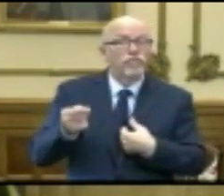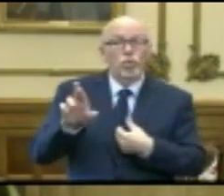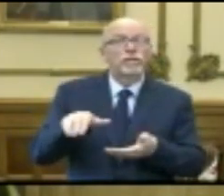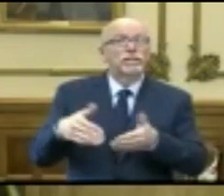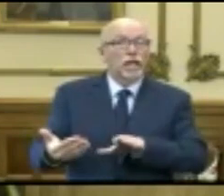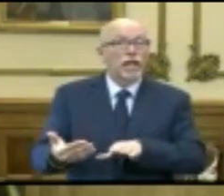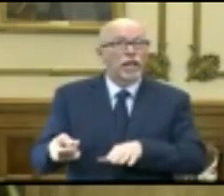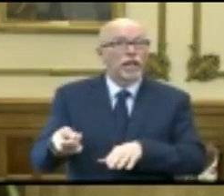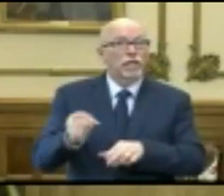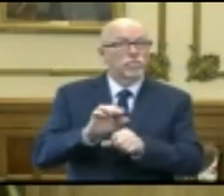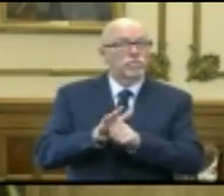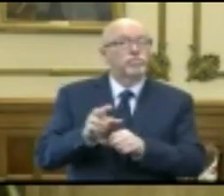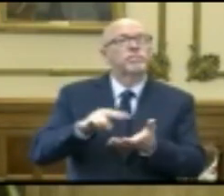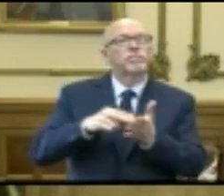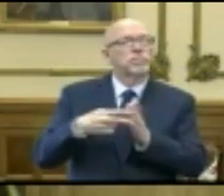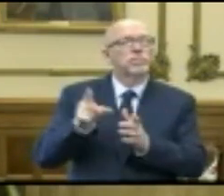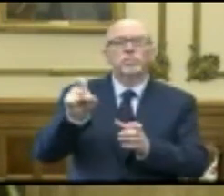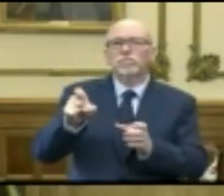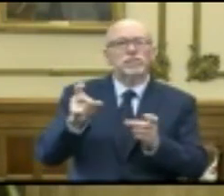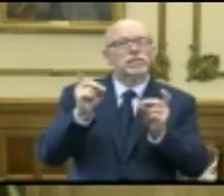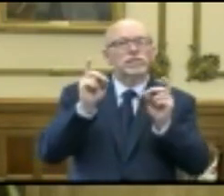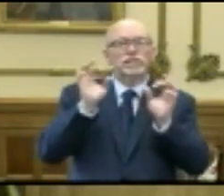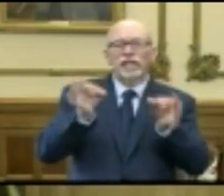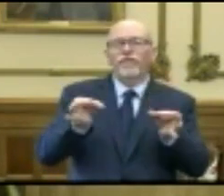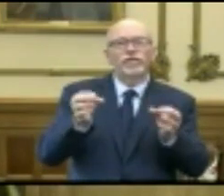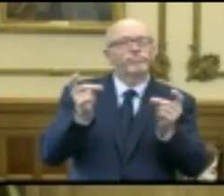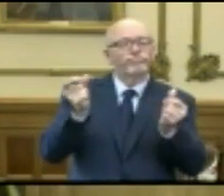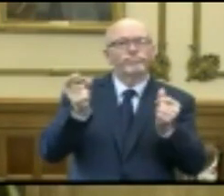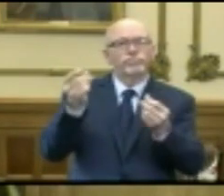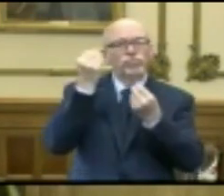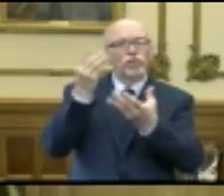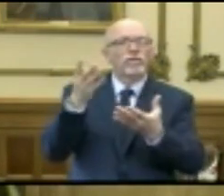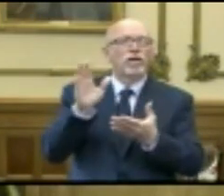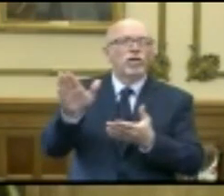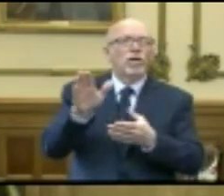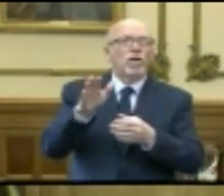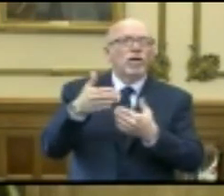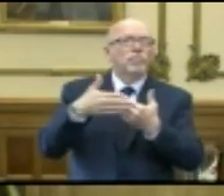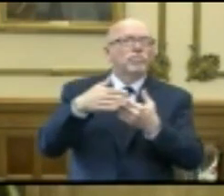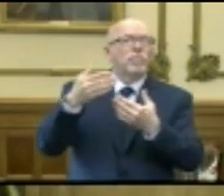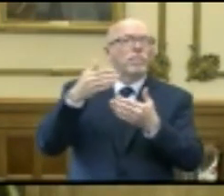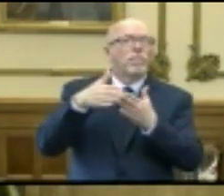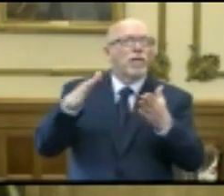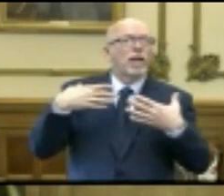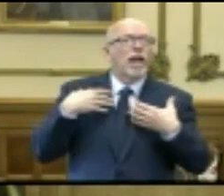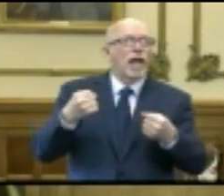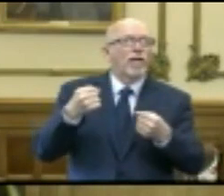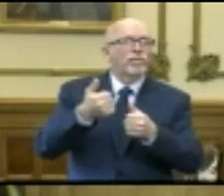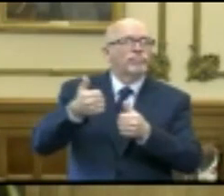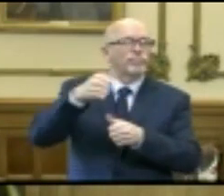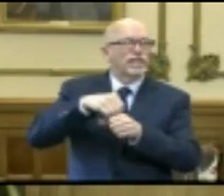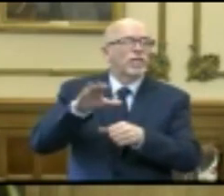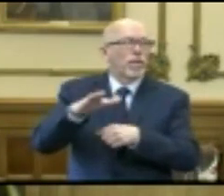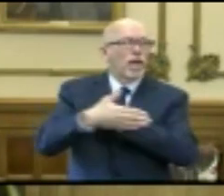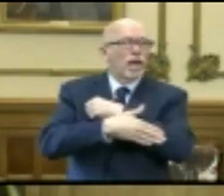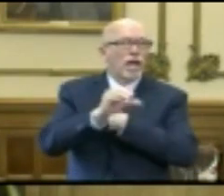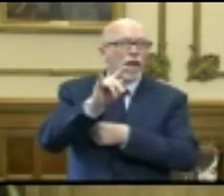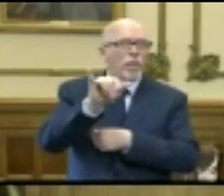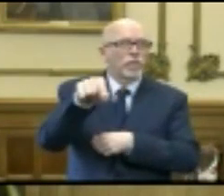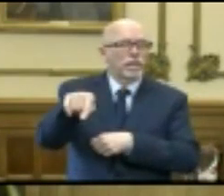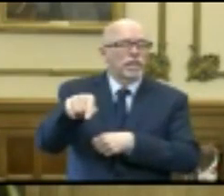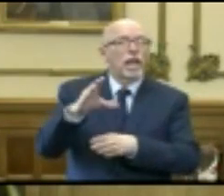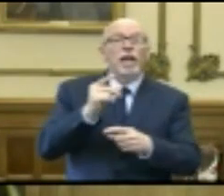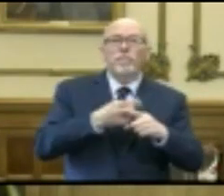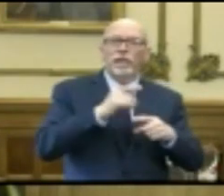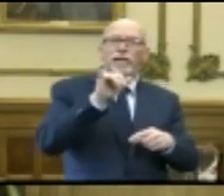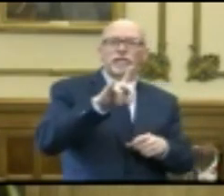that they should definitely immediately notify their public health officials there in their particular county and the Indiana